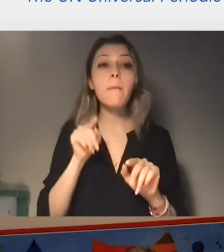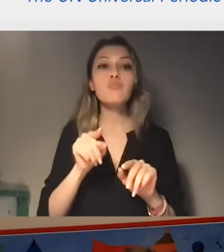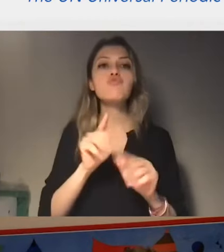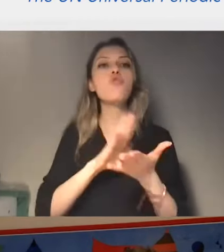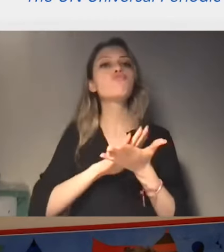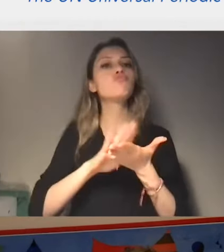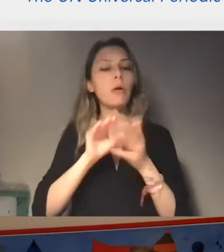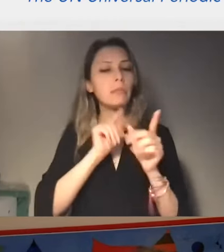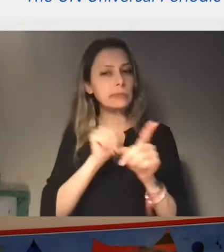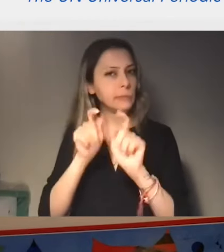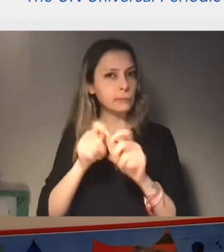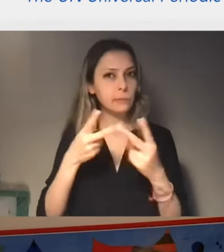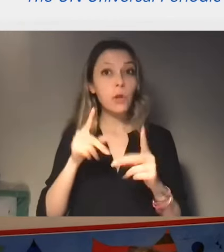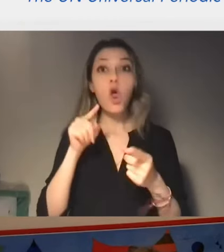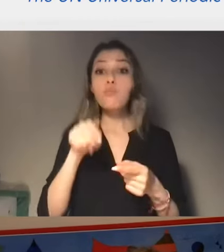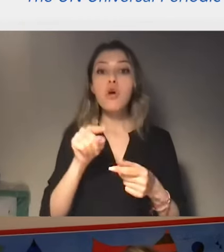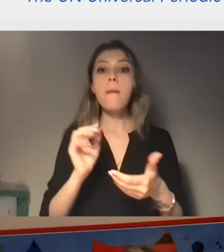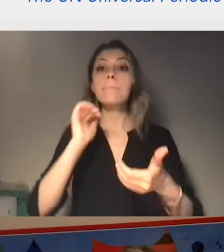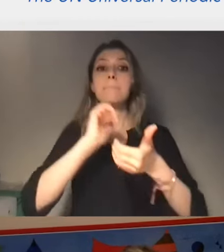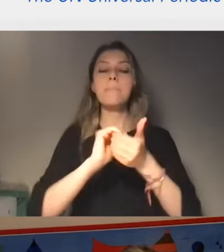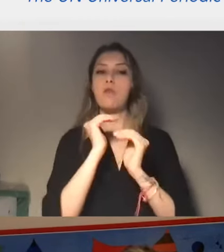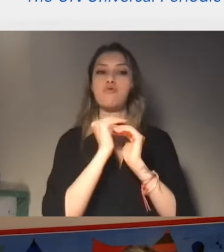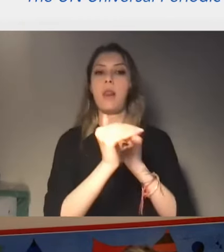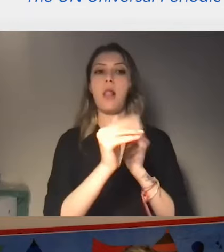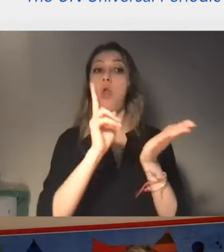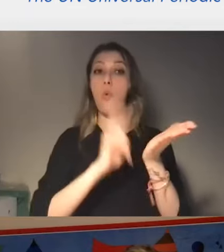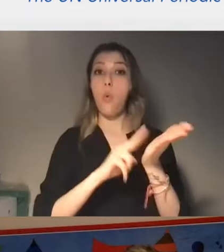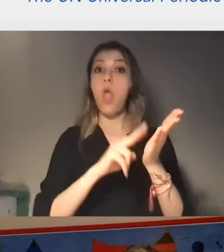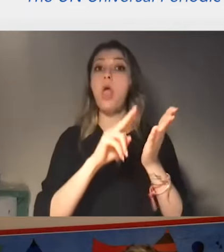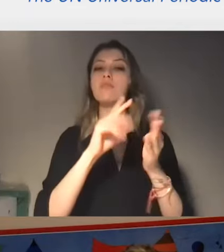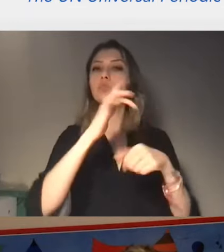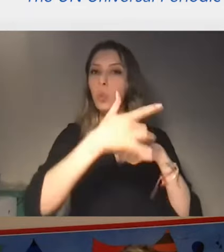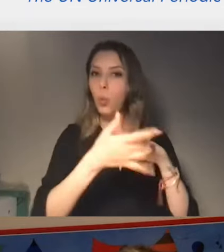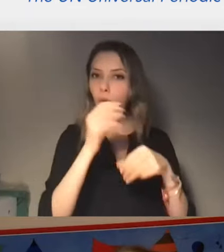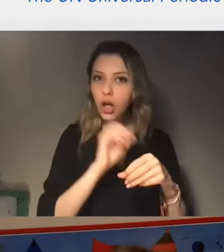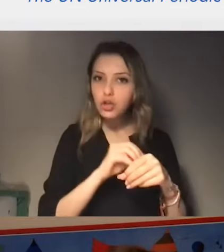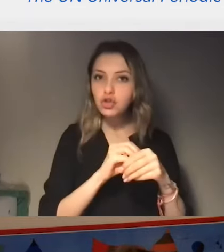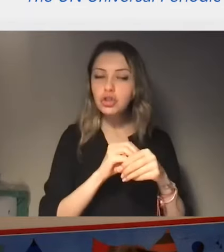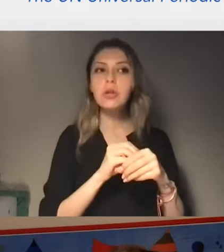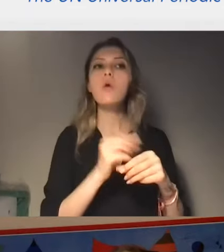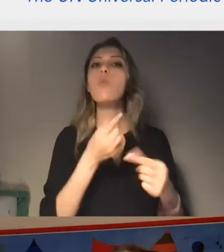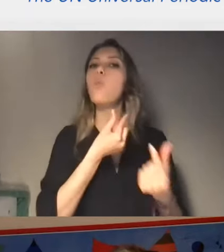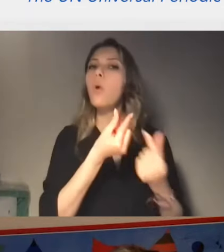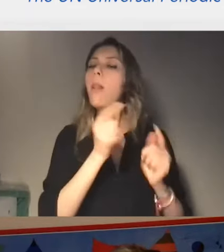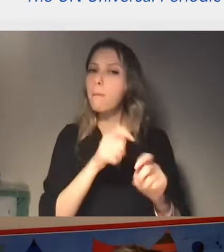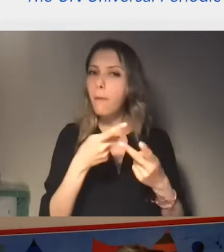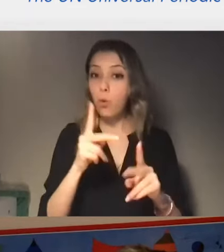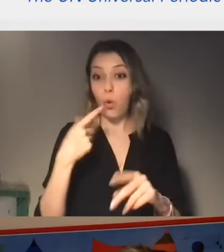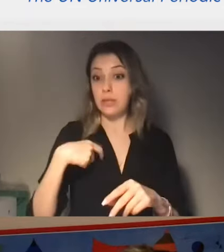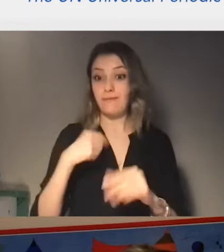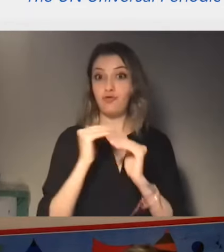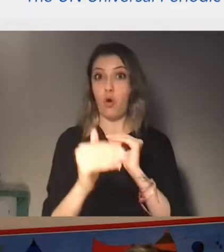Well, today we are going to talk about this. We are going to talk about the UPI midterm reporting process, with